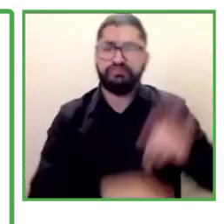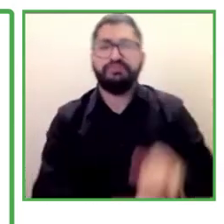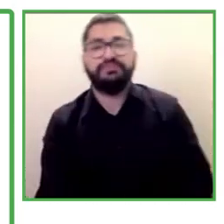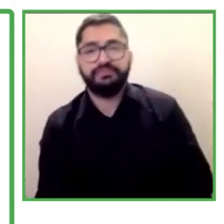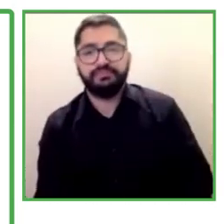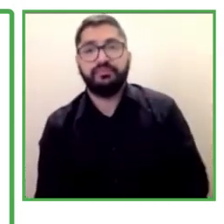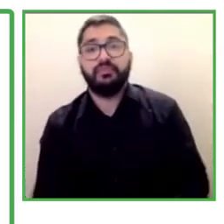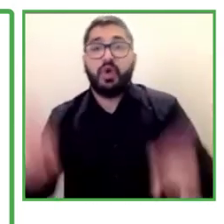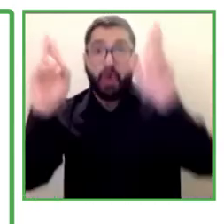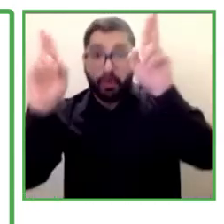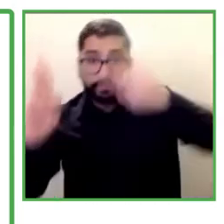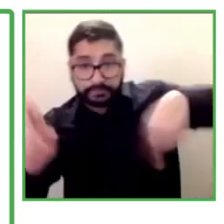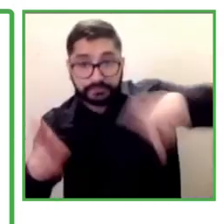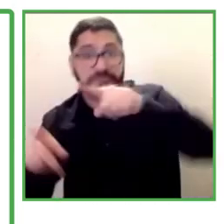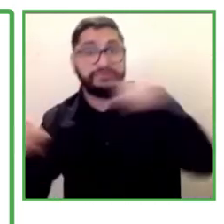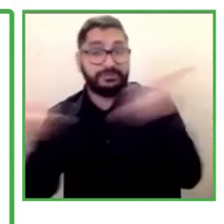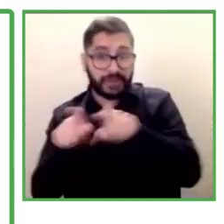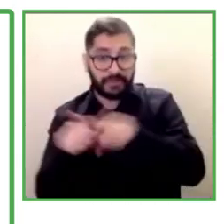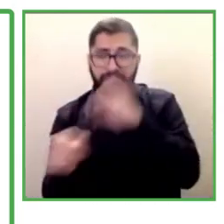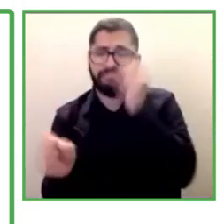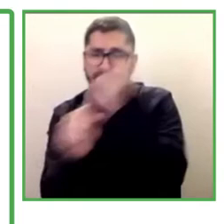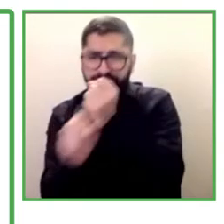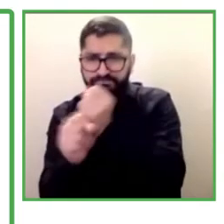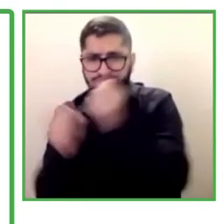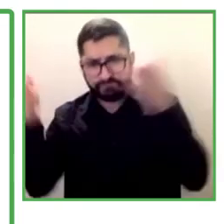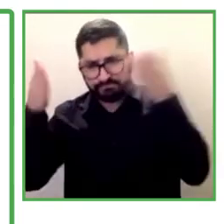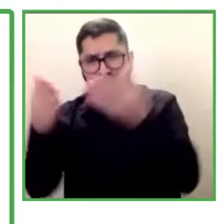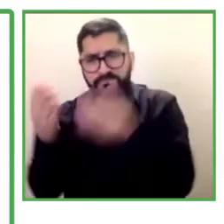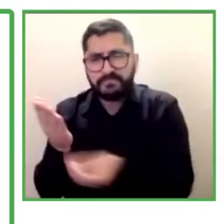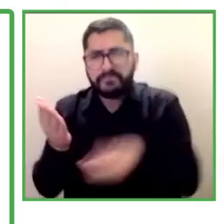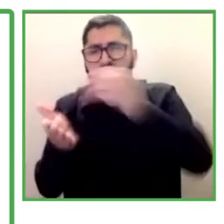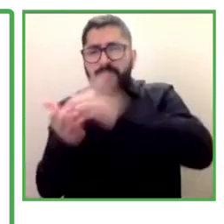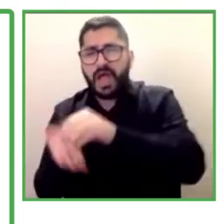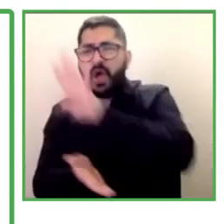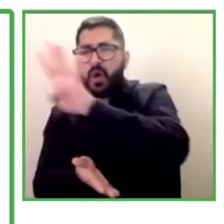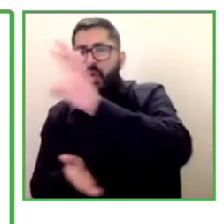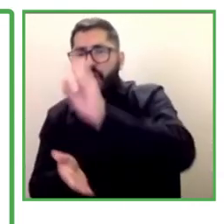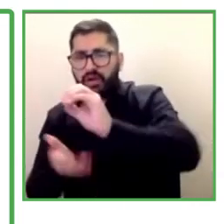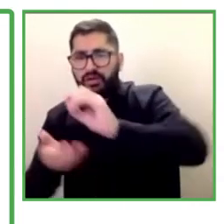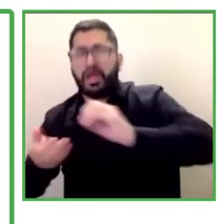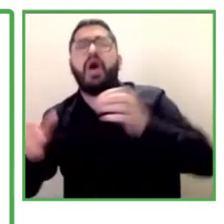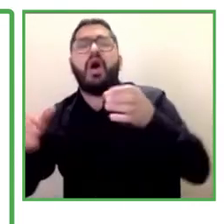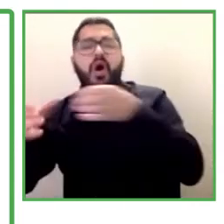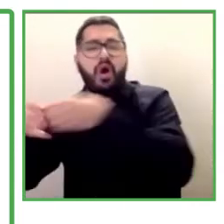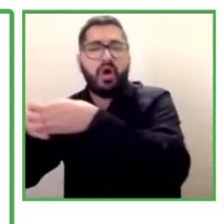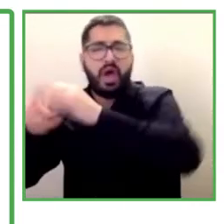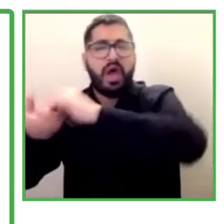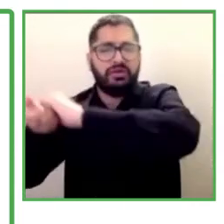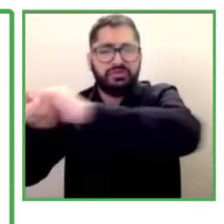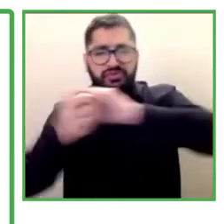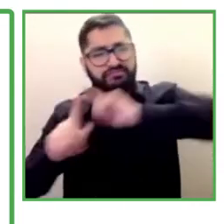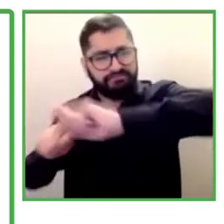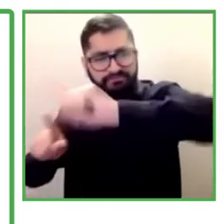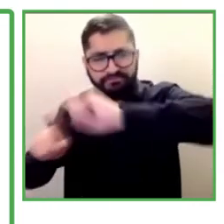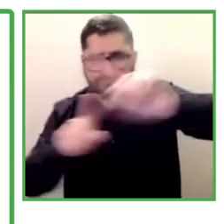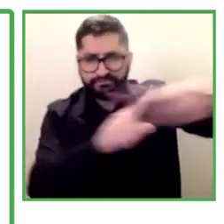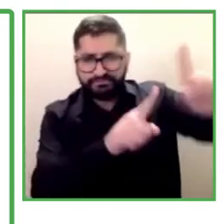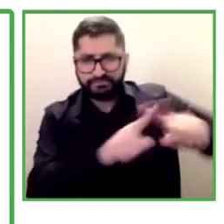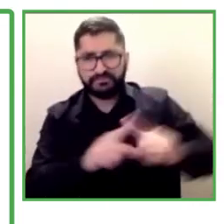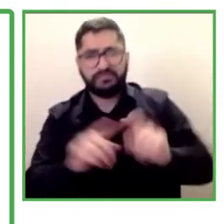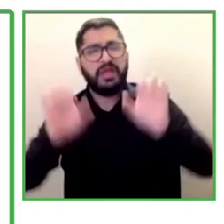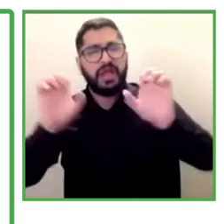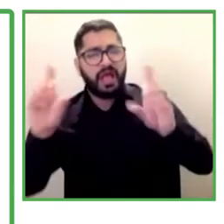started working with over 40 service entities from different services, education, health, rehabilitation,